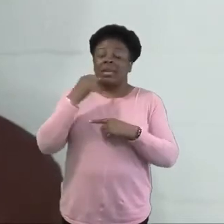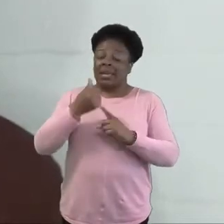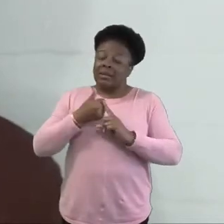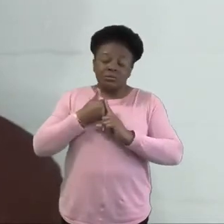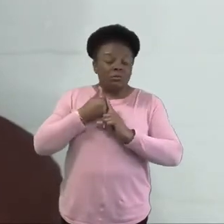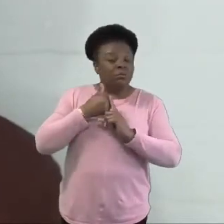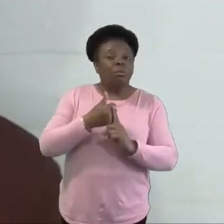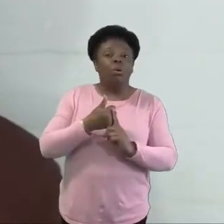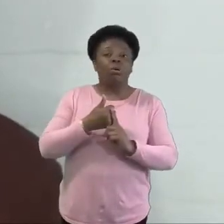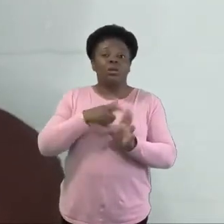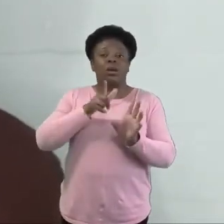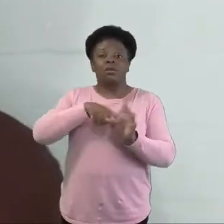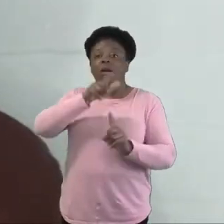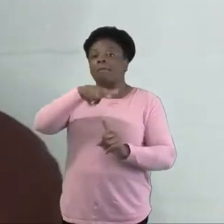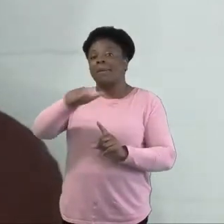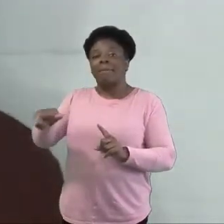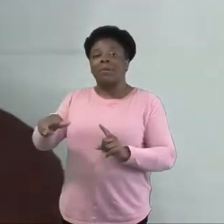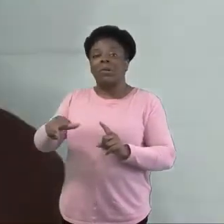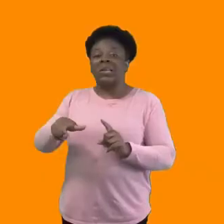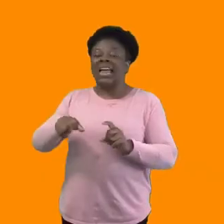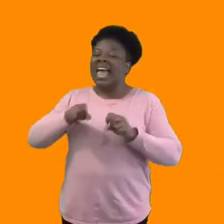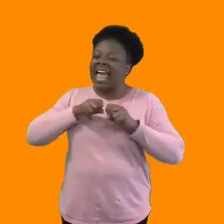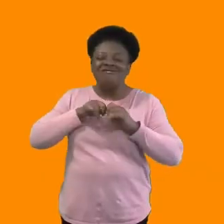help young people everywhere.